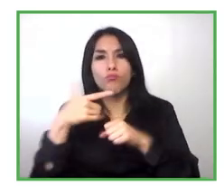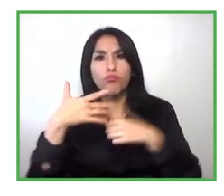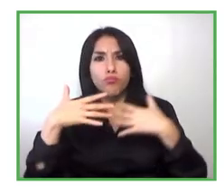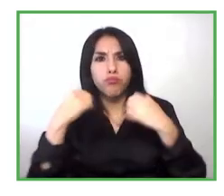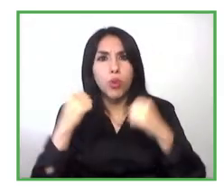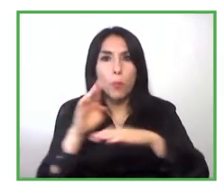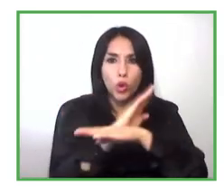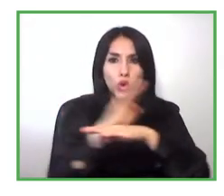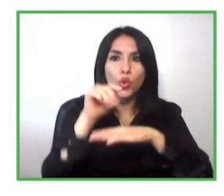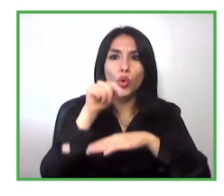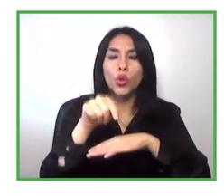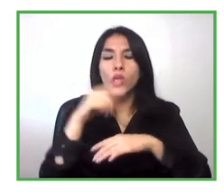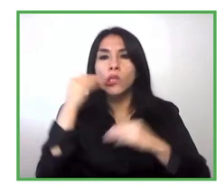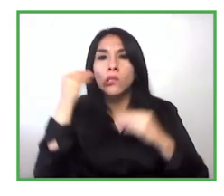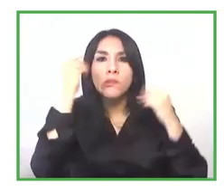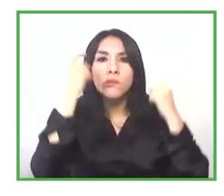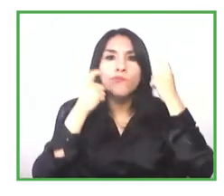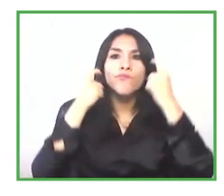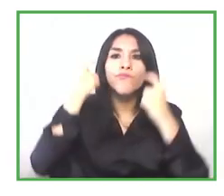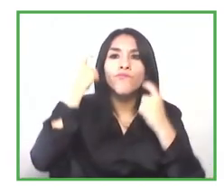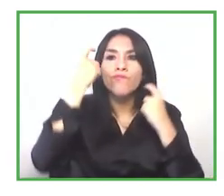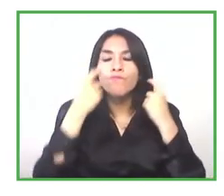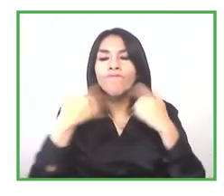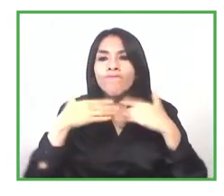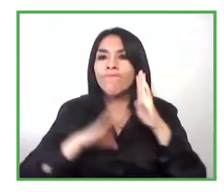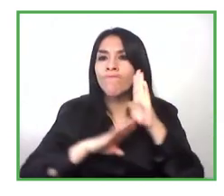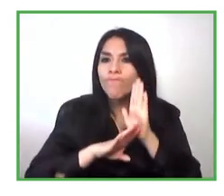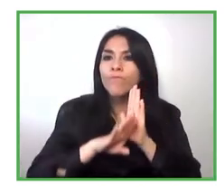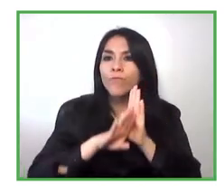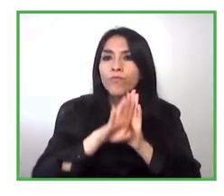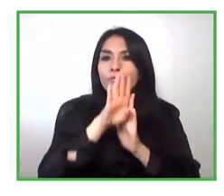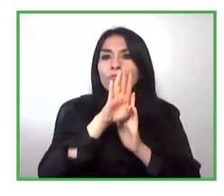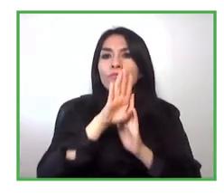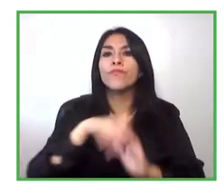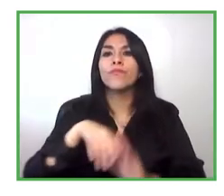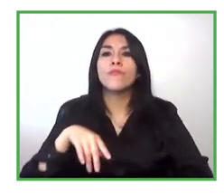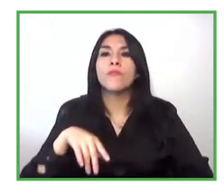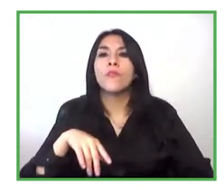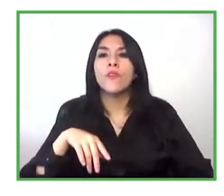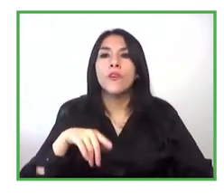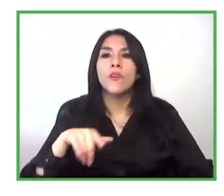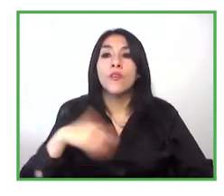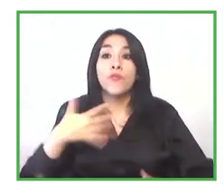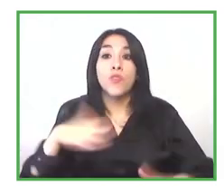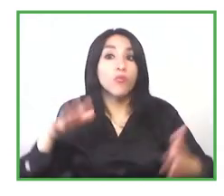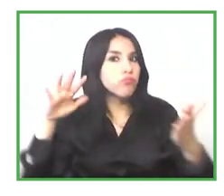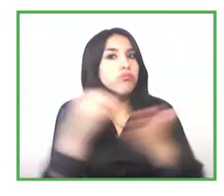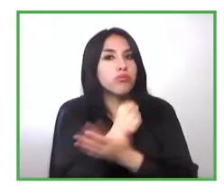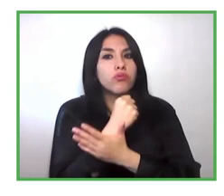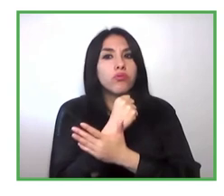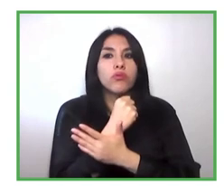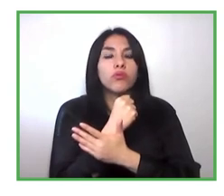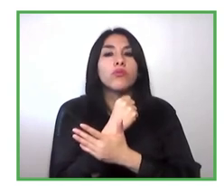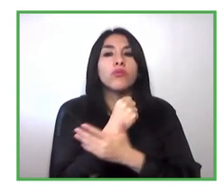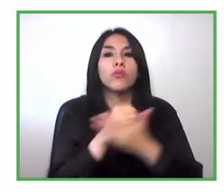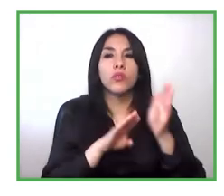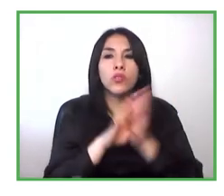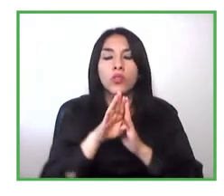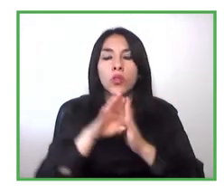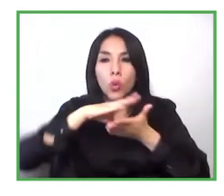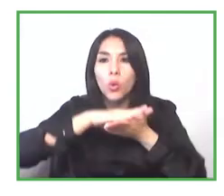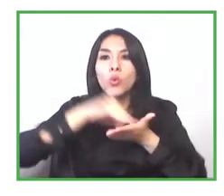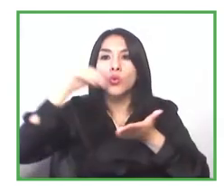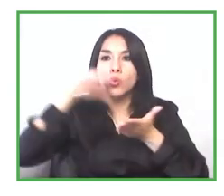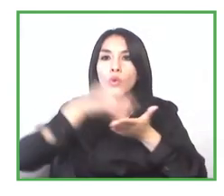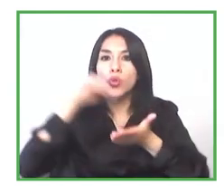programs and achieve an effective learning through a screen and considering all of the